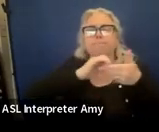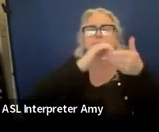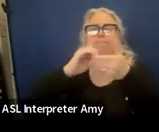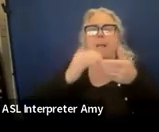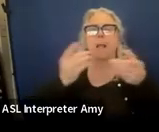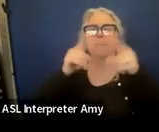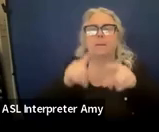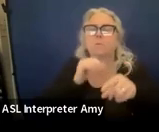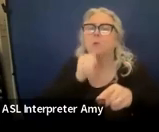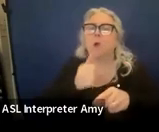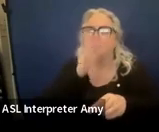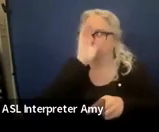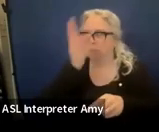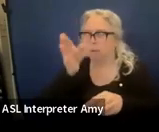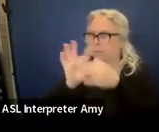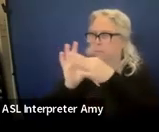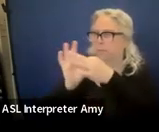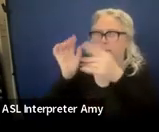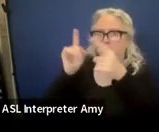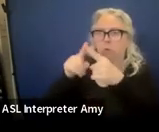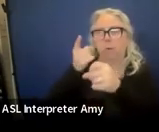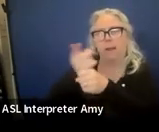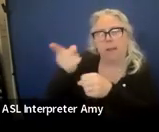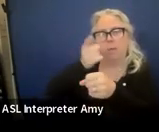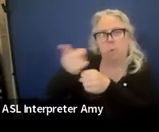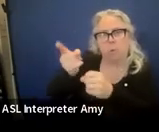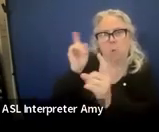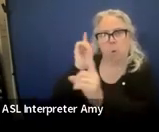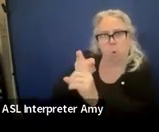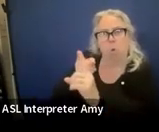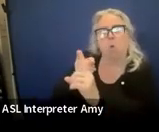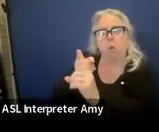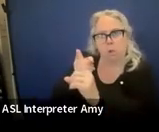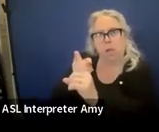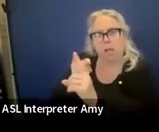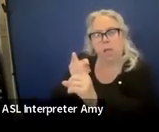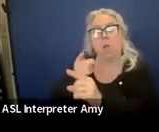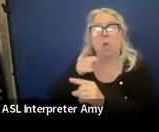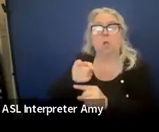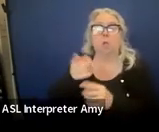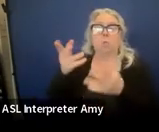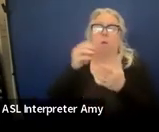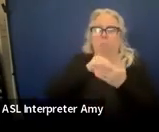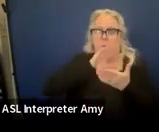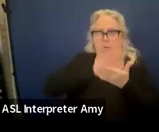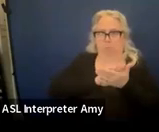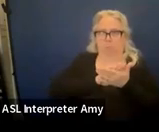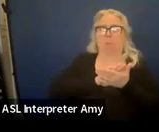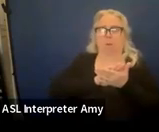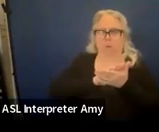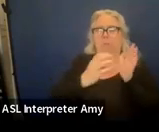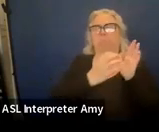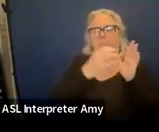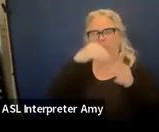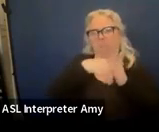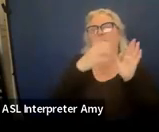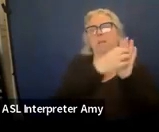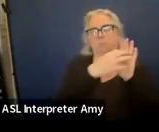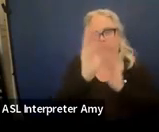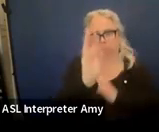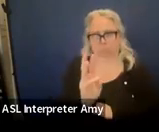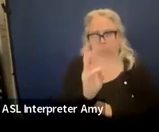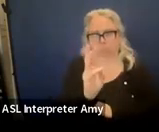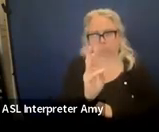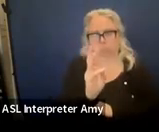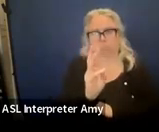that isn't directly related to an annual goal, then you would want to document that in Section 6. And just